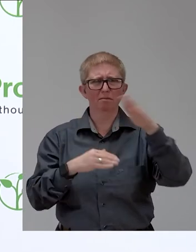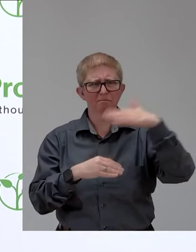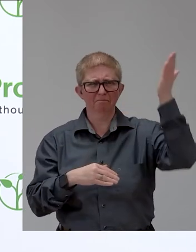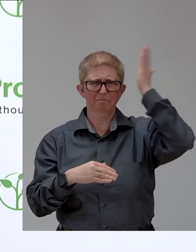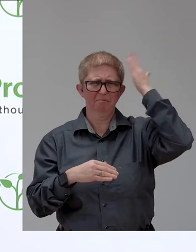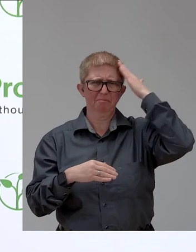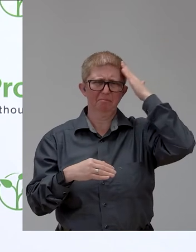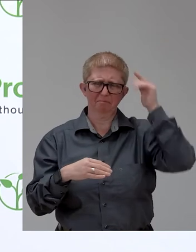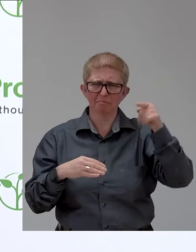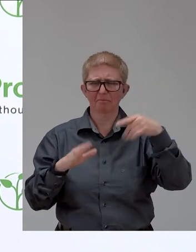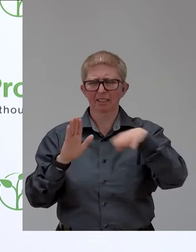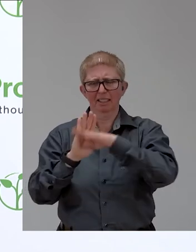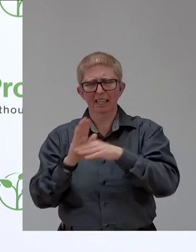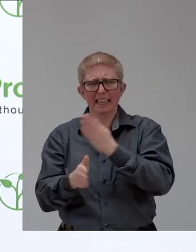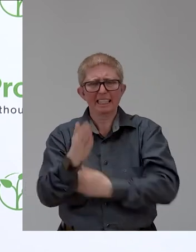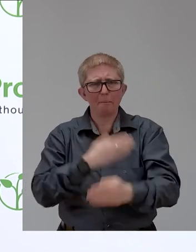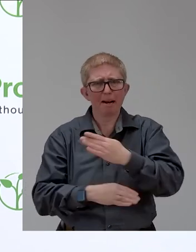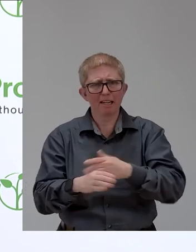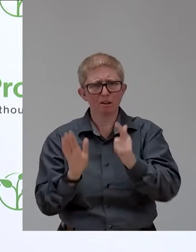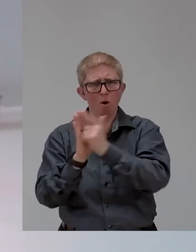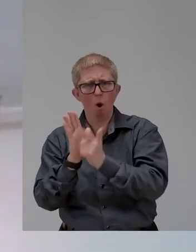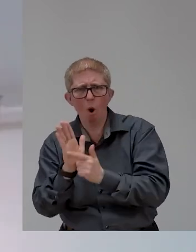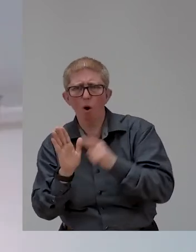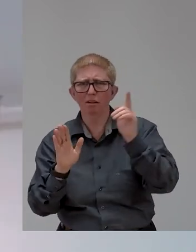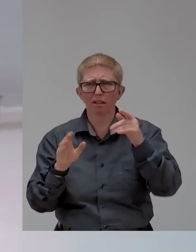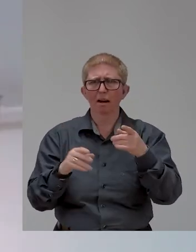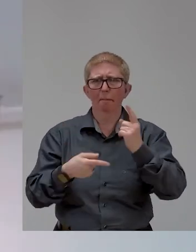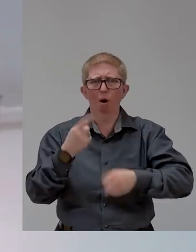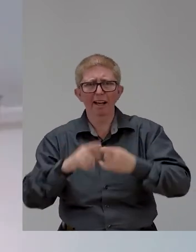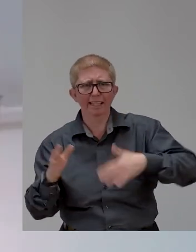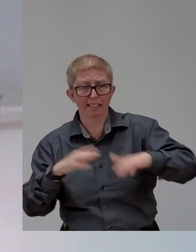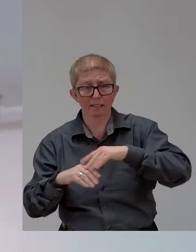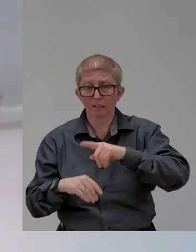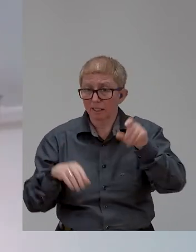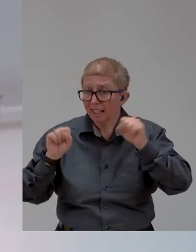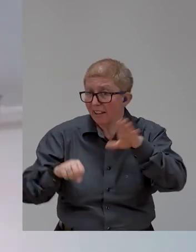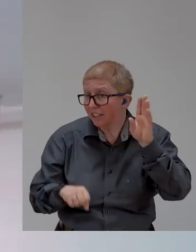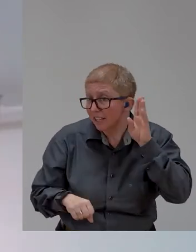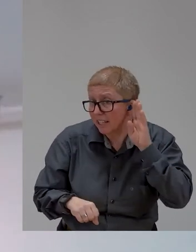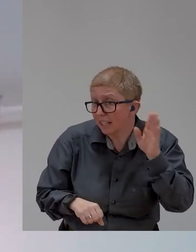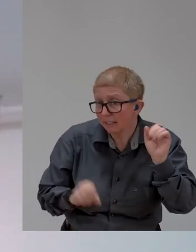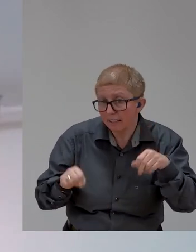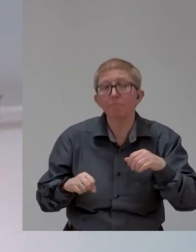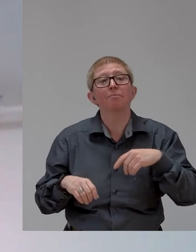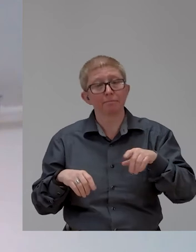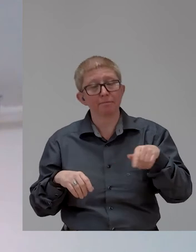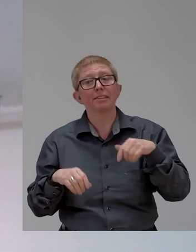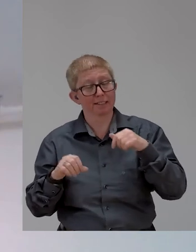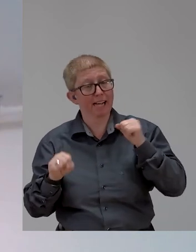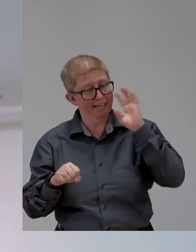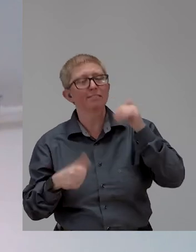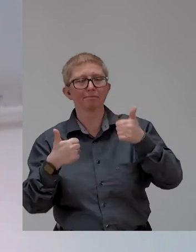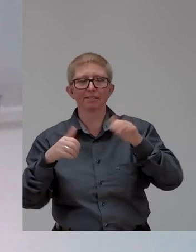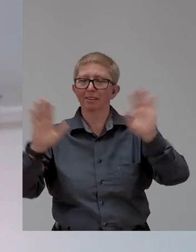policy. Michael, are you here with us? Can you hear me? I hear you well, Michael. Yeah, so welcome, Michael,